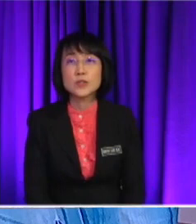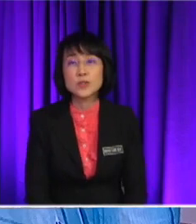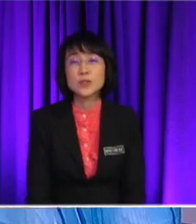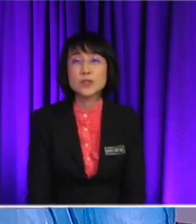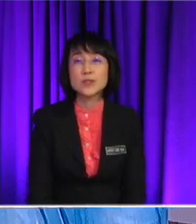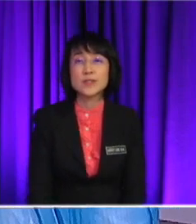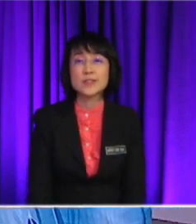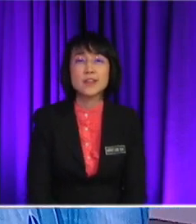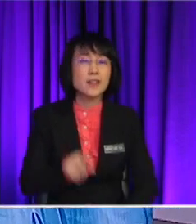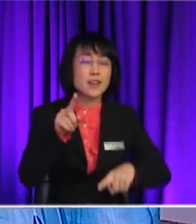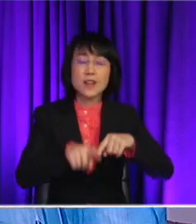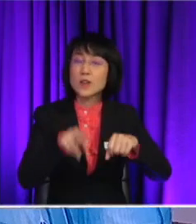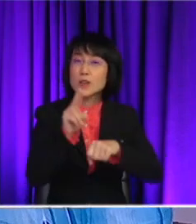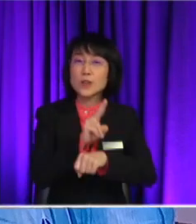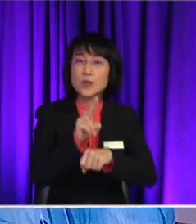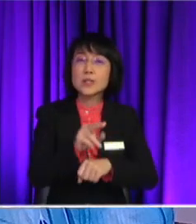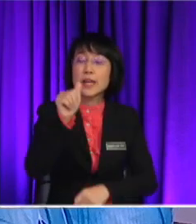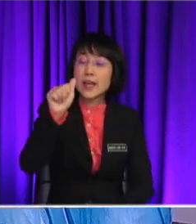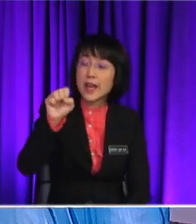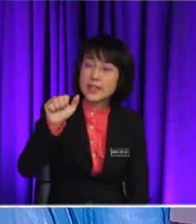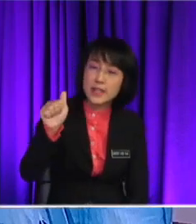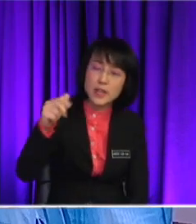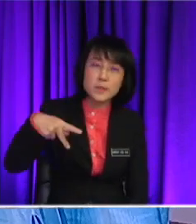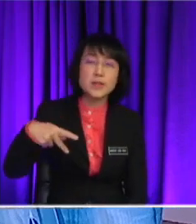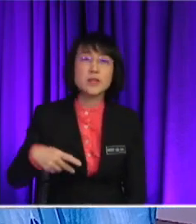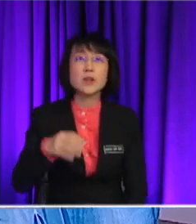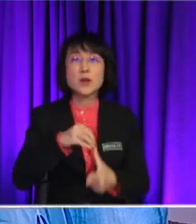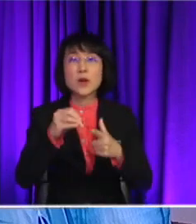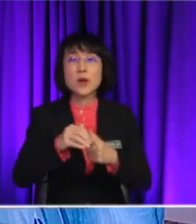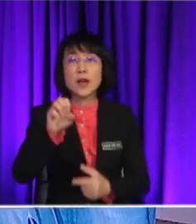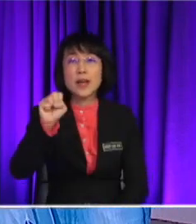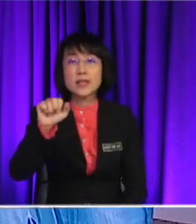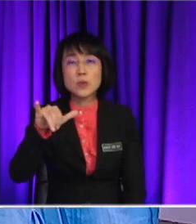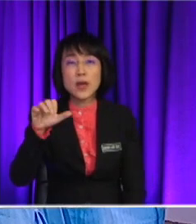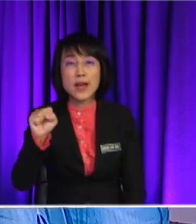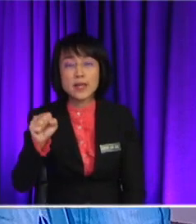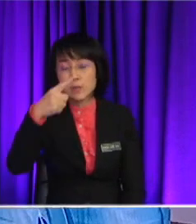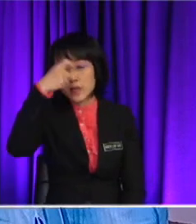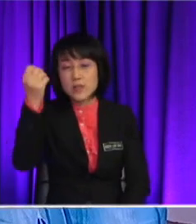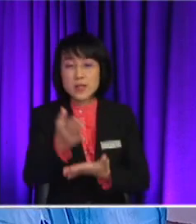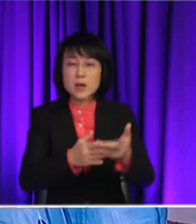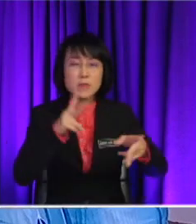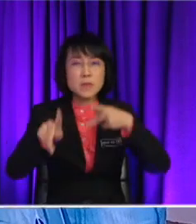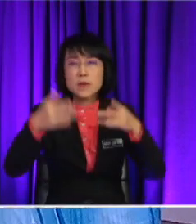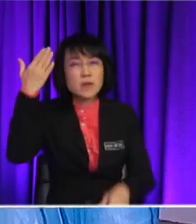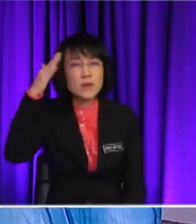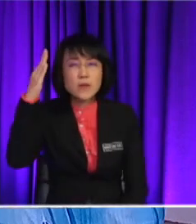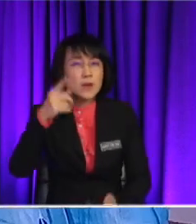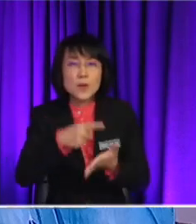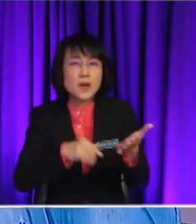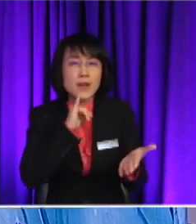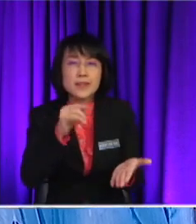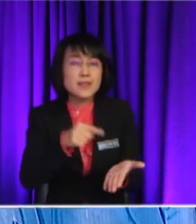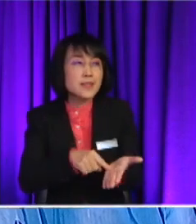ASAP or SYS Because some people, they may not know what is that, right? So you need to say it clearly,